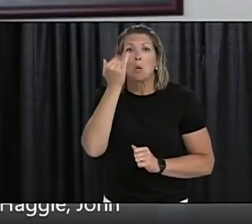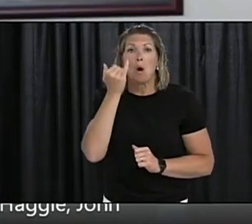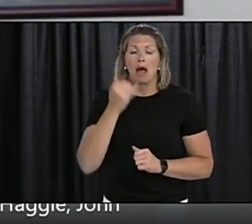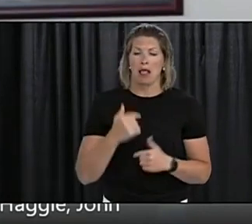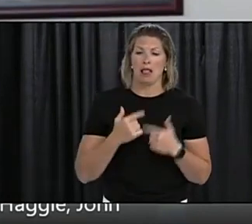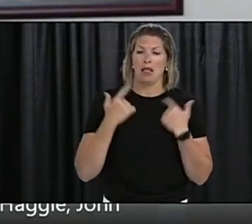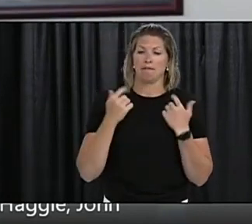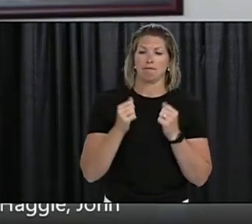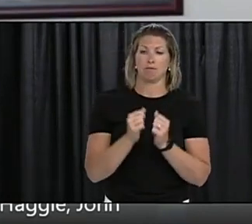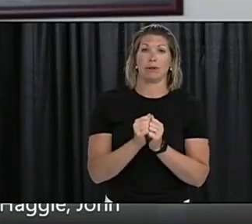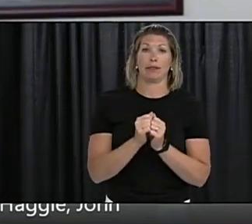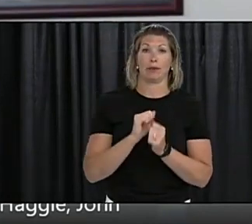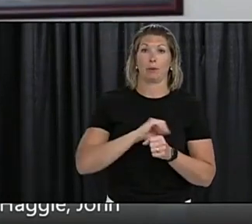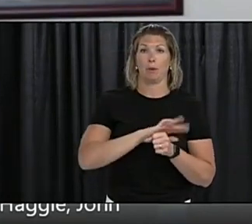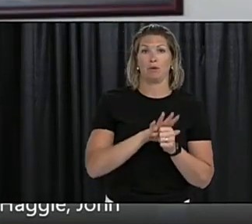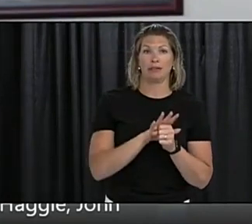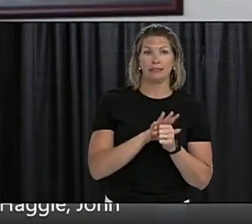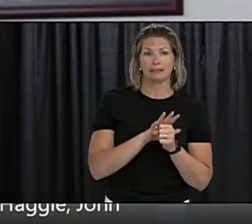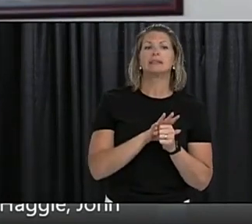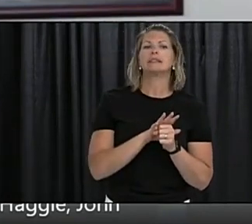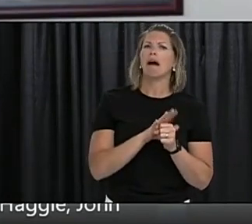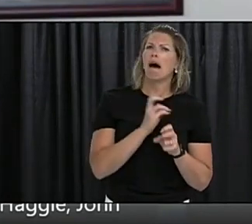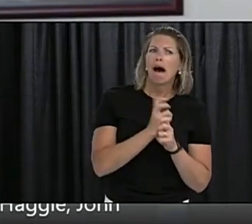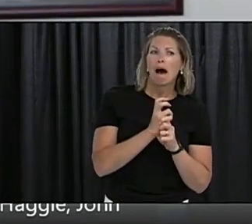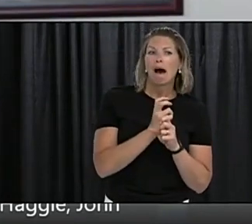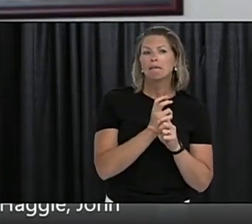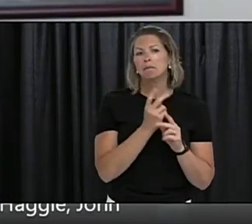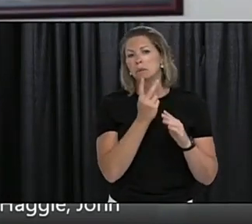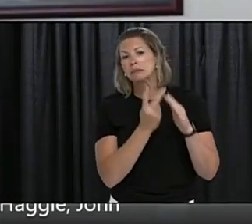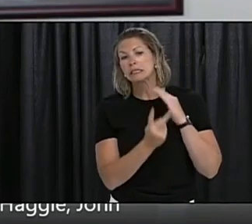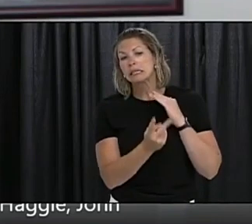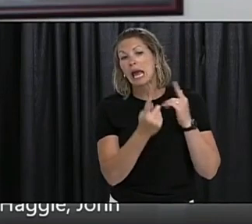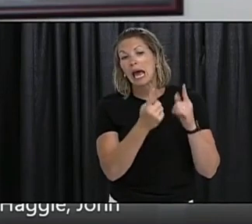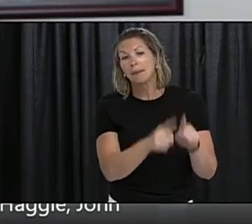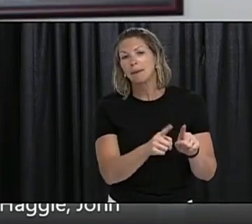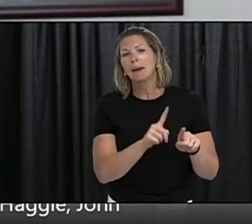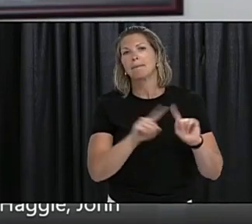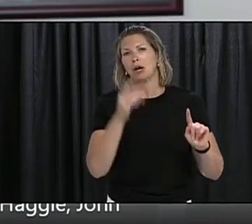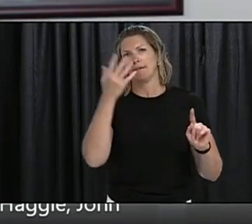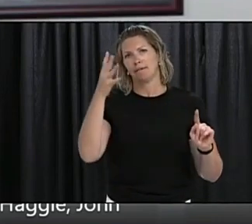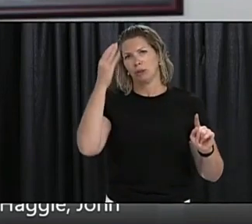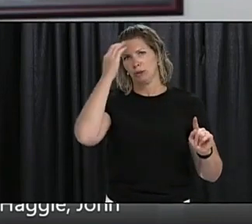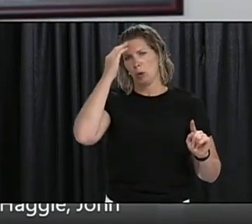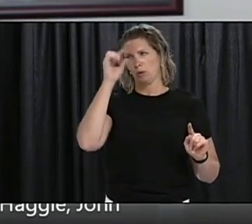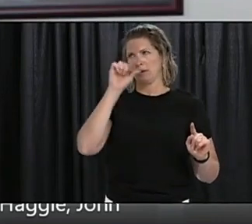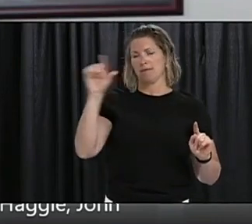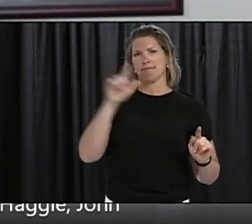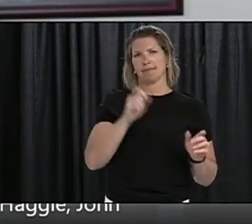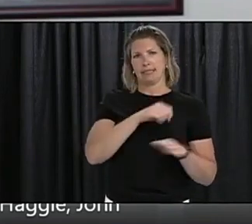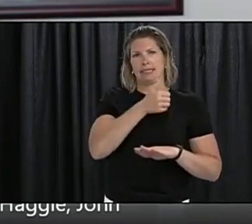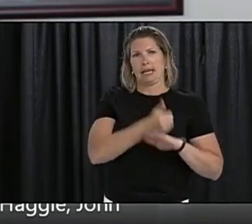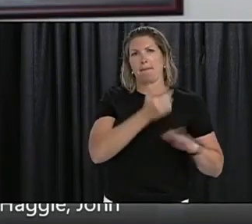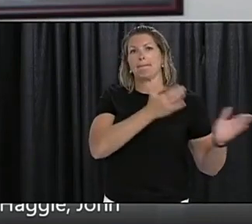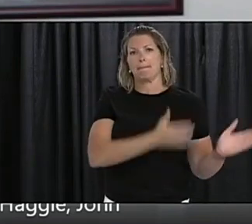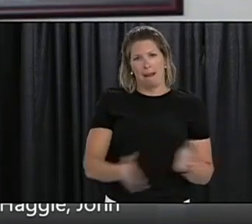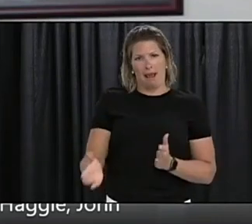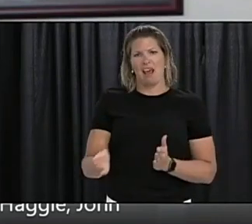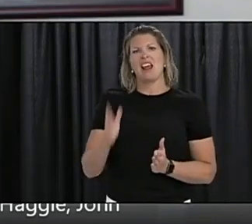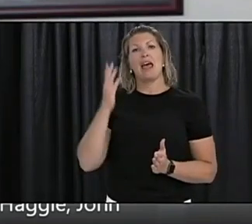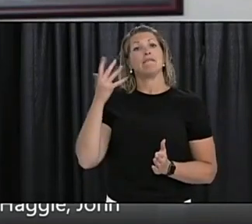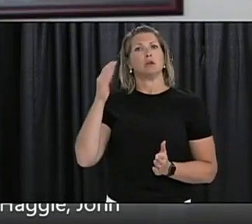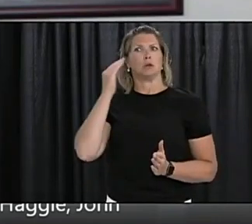There is a plan that is working and we can see it's working. So I can do no better than to close by mentioning Dr.